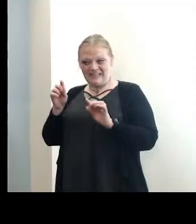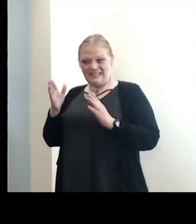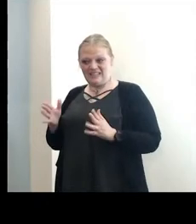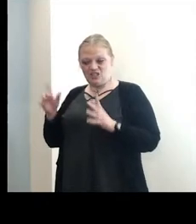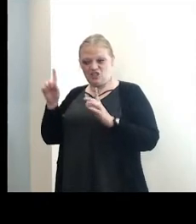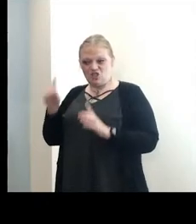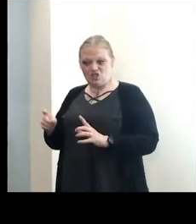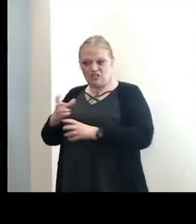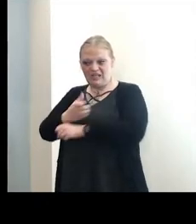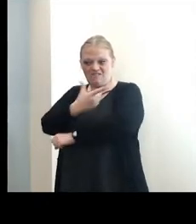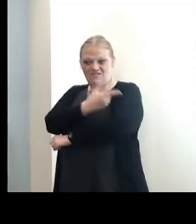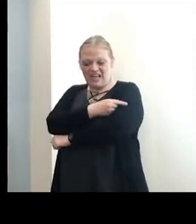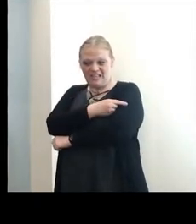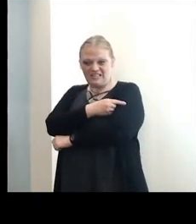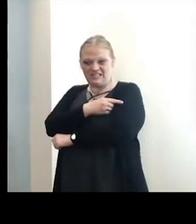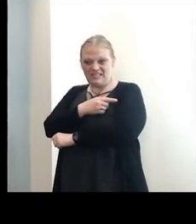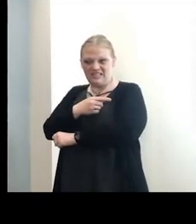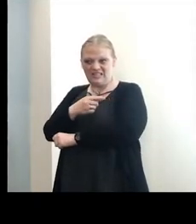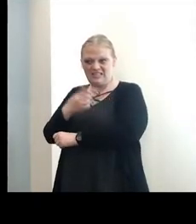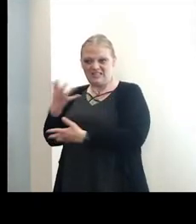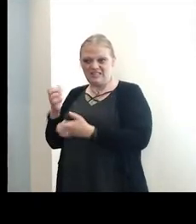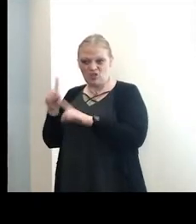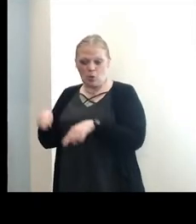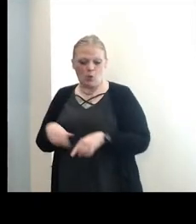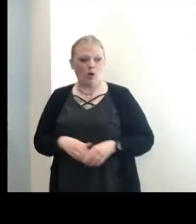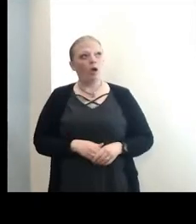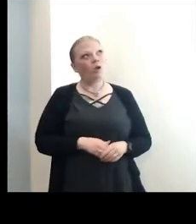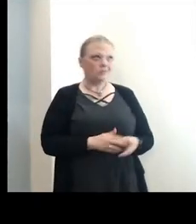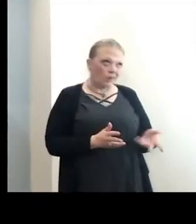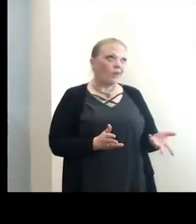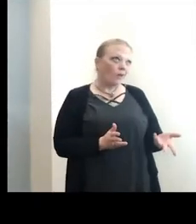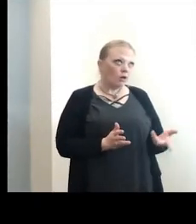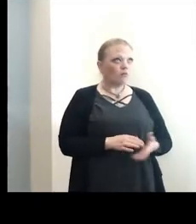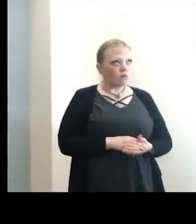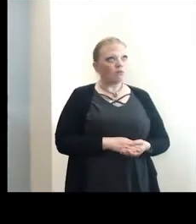vaccinated in order to attend? Yeah.